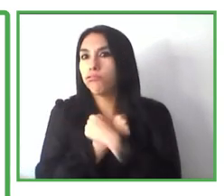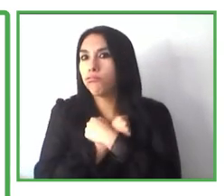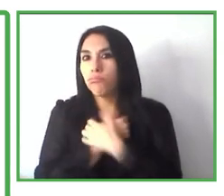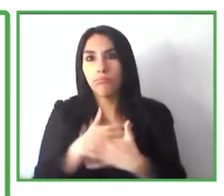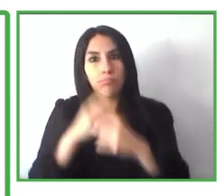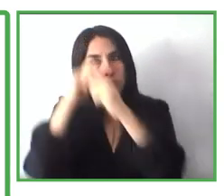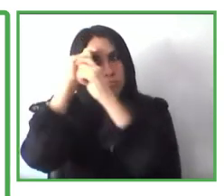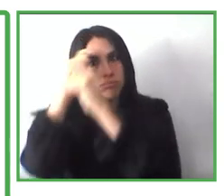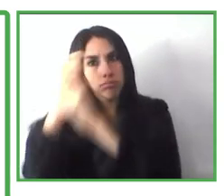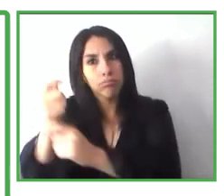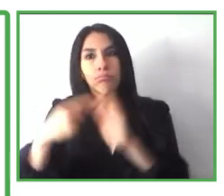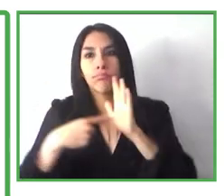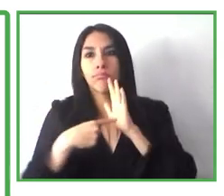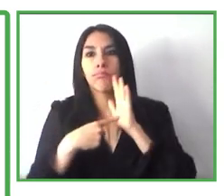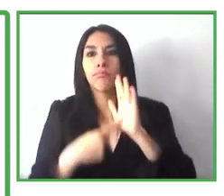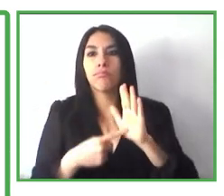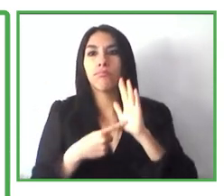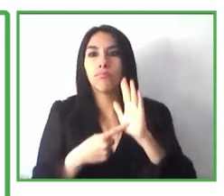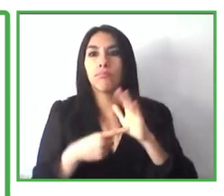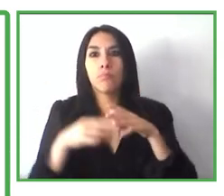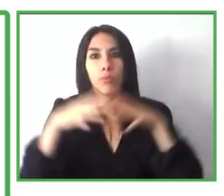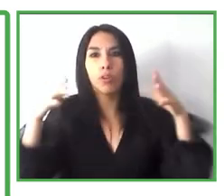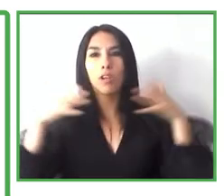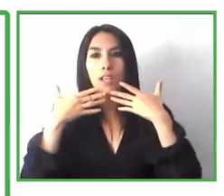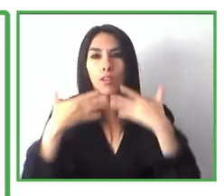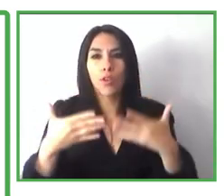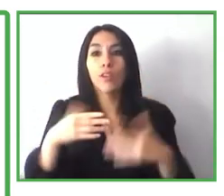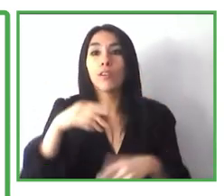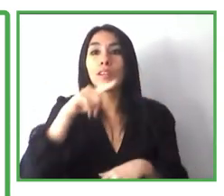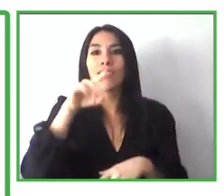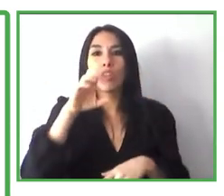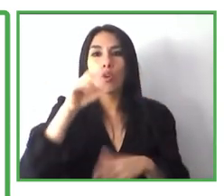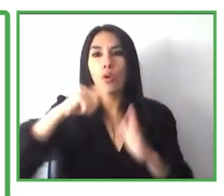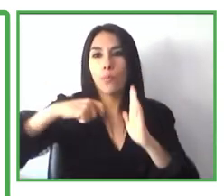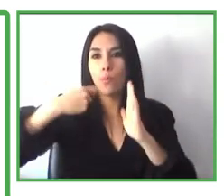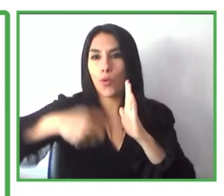presentation to you. So, thank you so much, Zero Project.